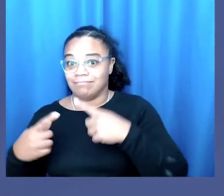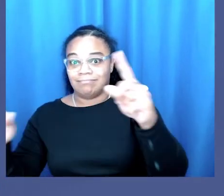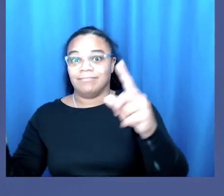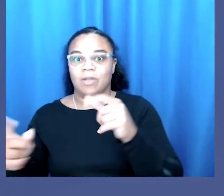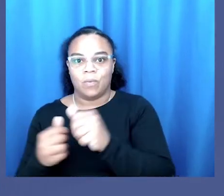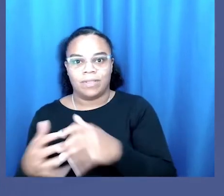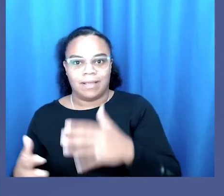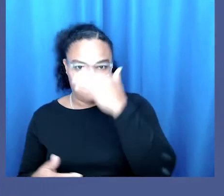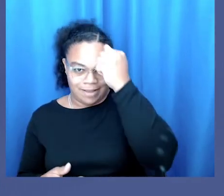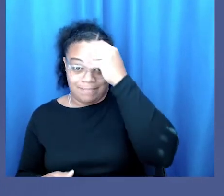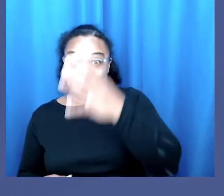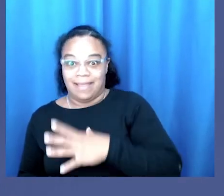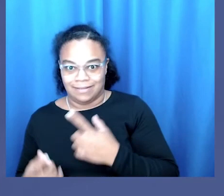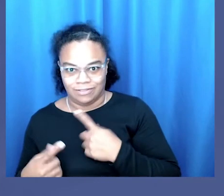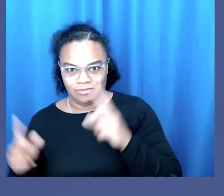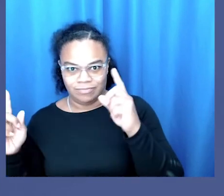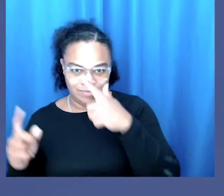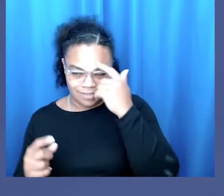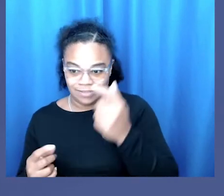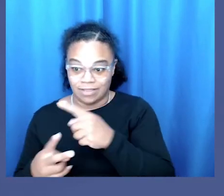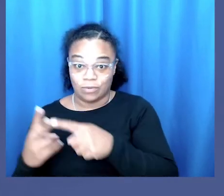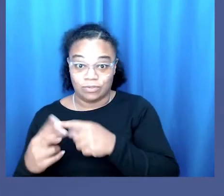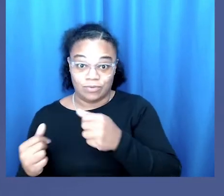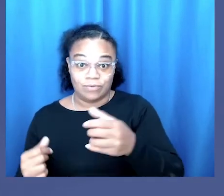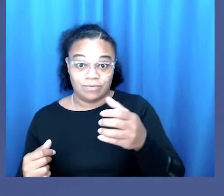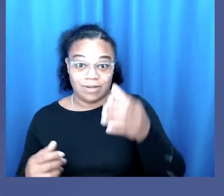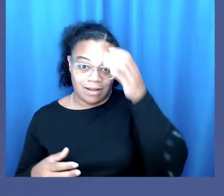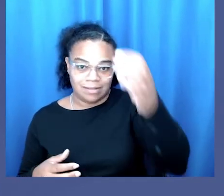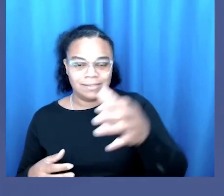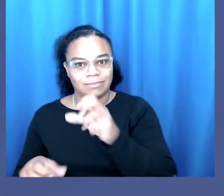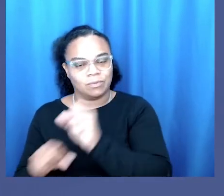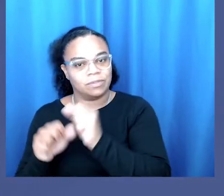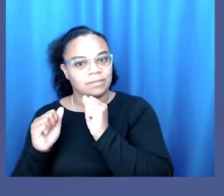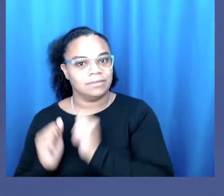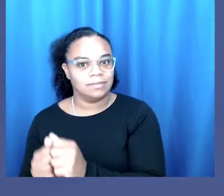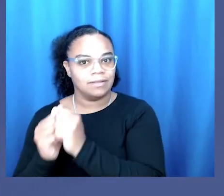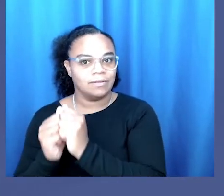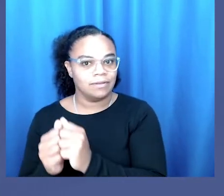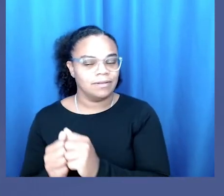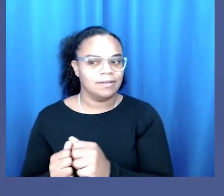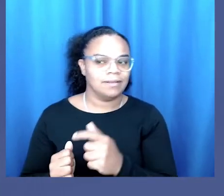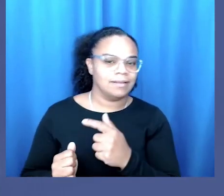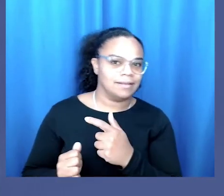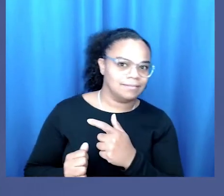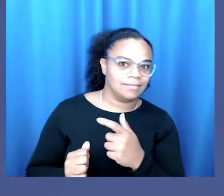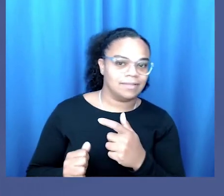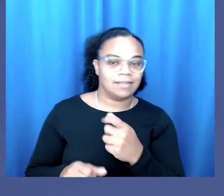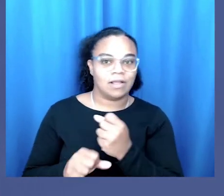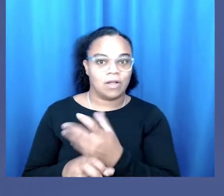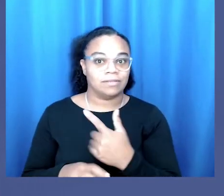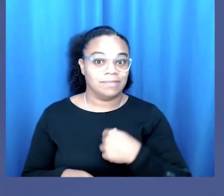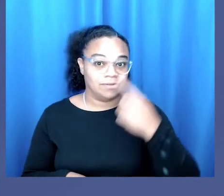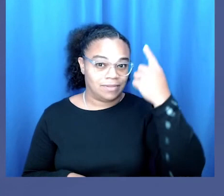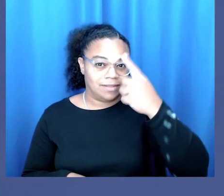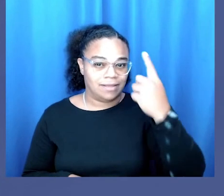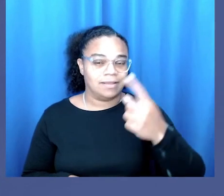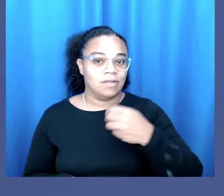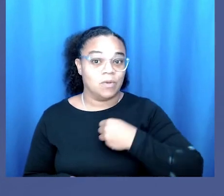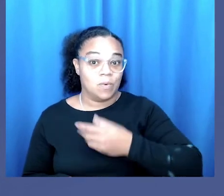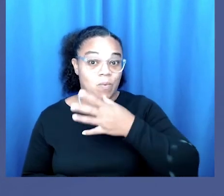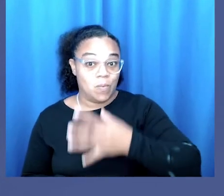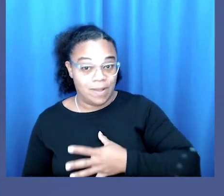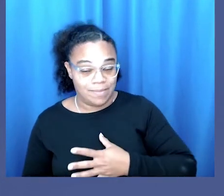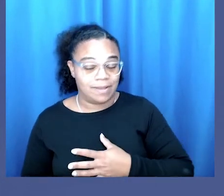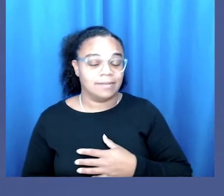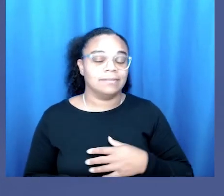manhood because those concepts were in tandem and that to me signals that to a certain degree woman itself following